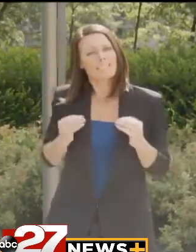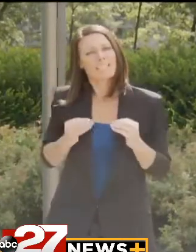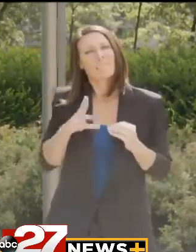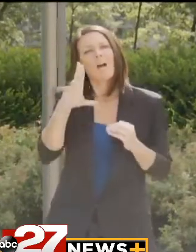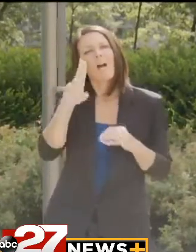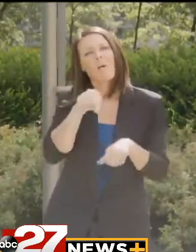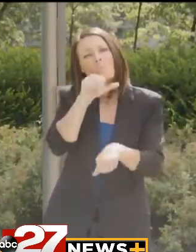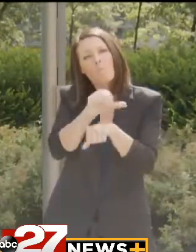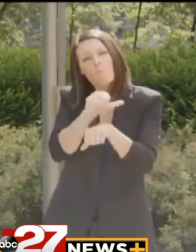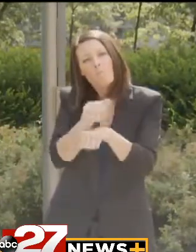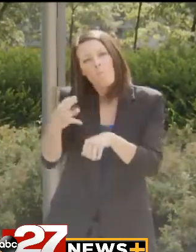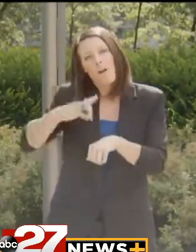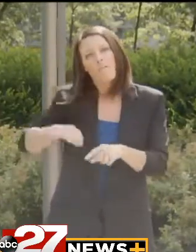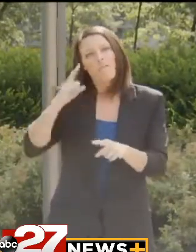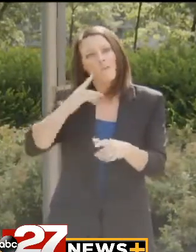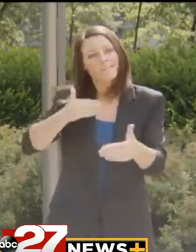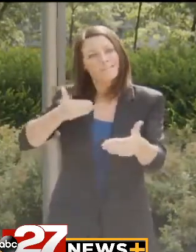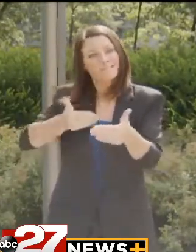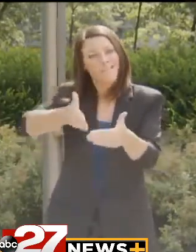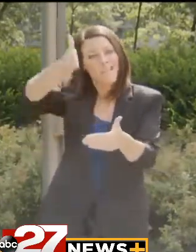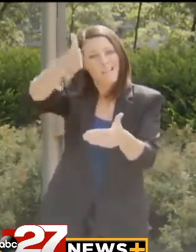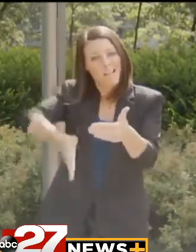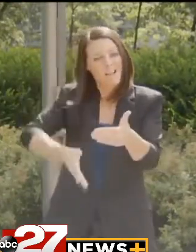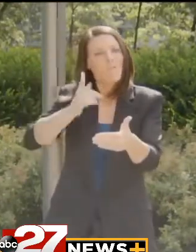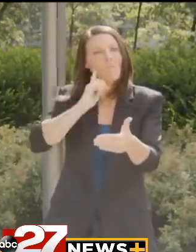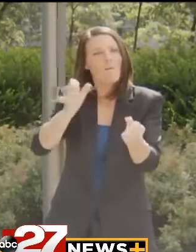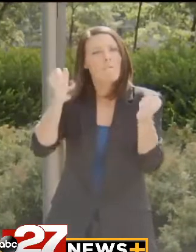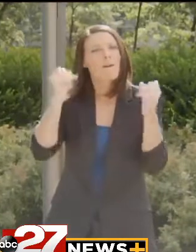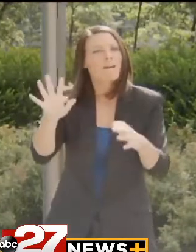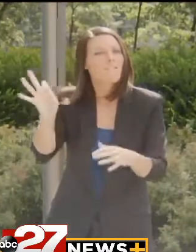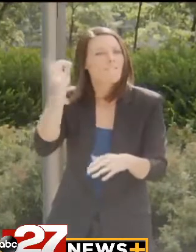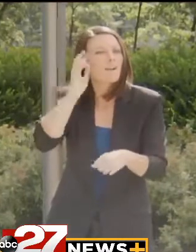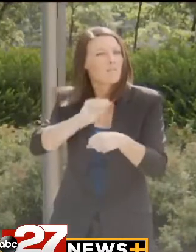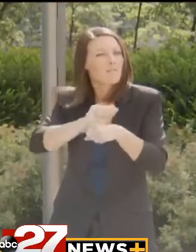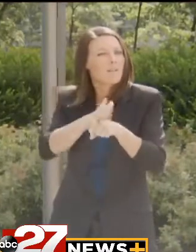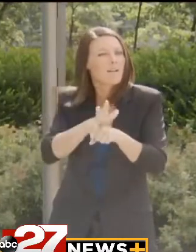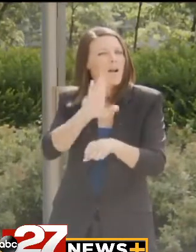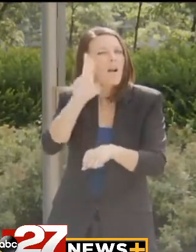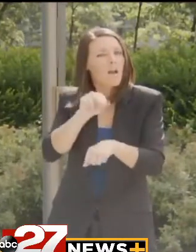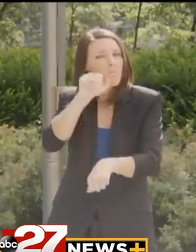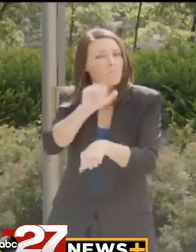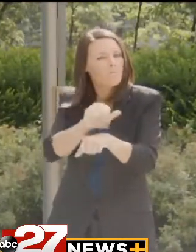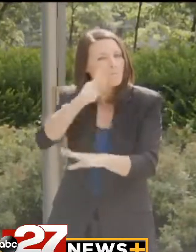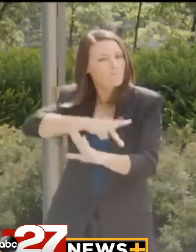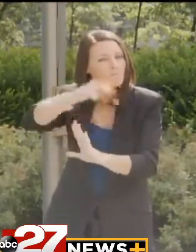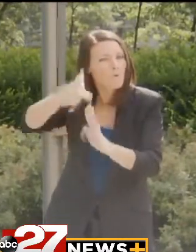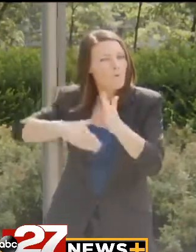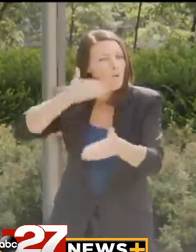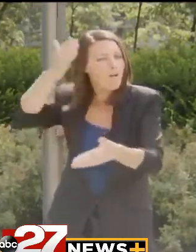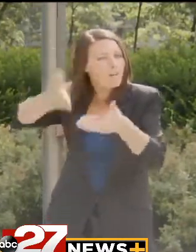benefits for the coming end to several federal pandemic unemployment programs.